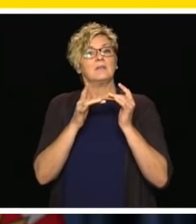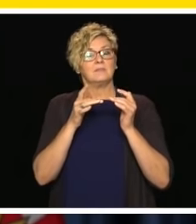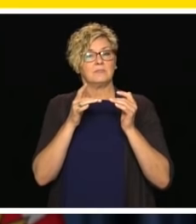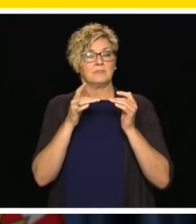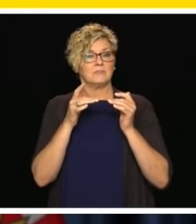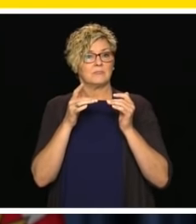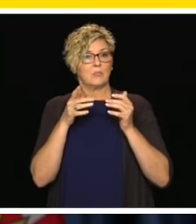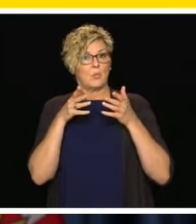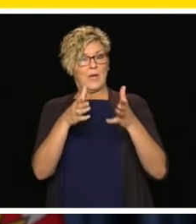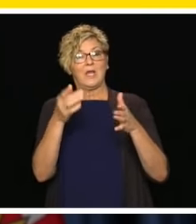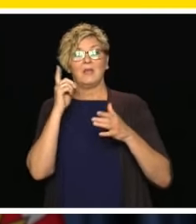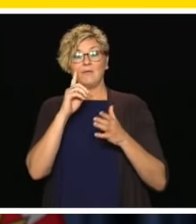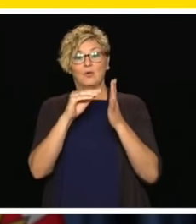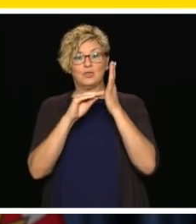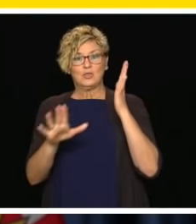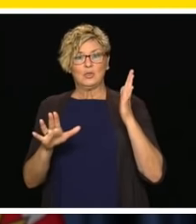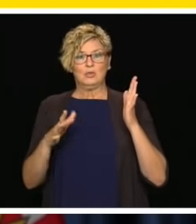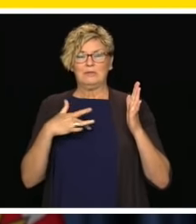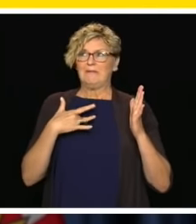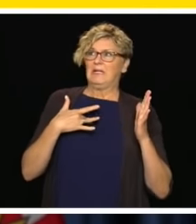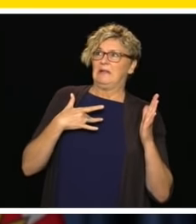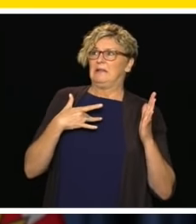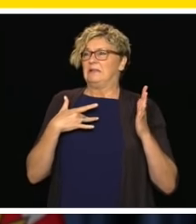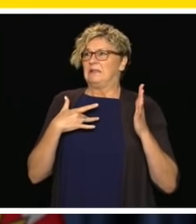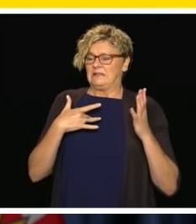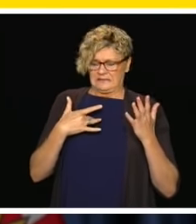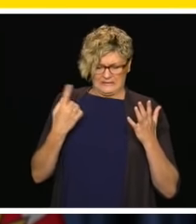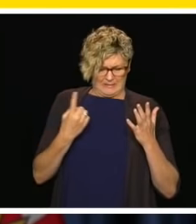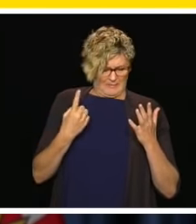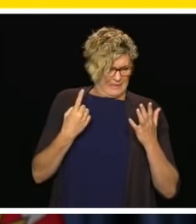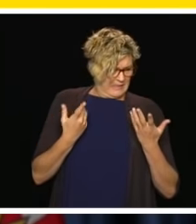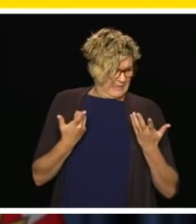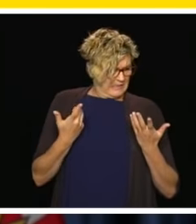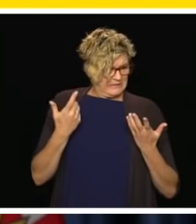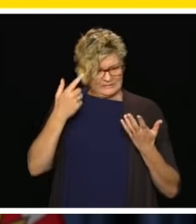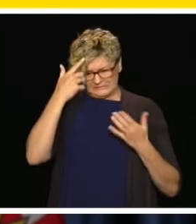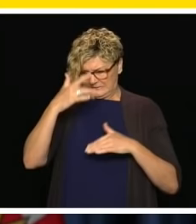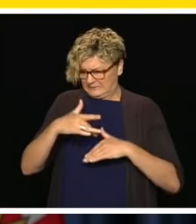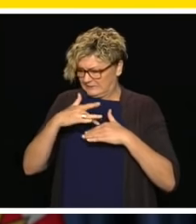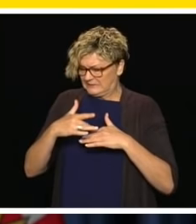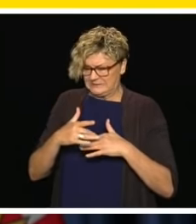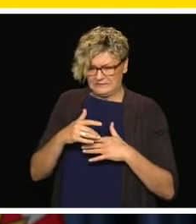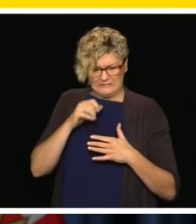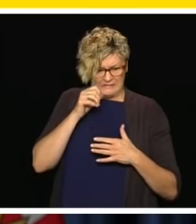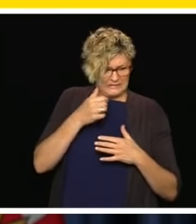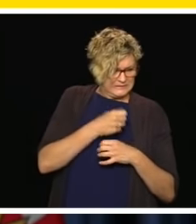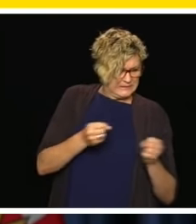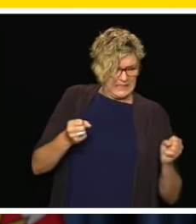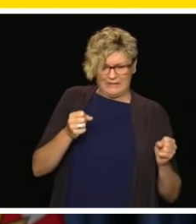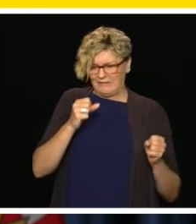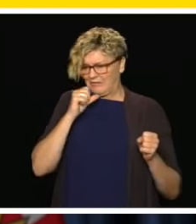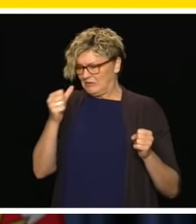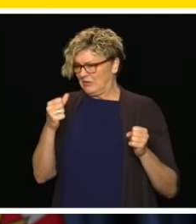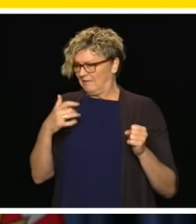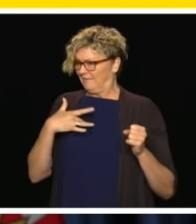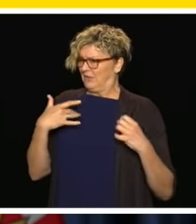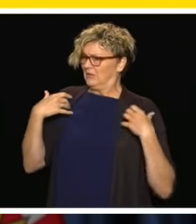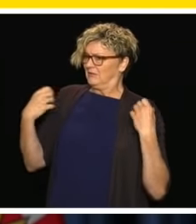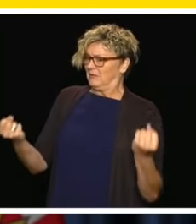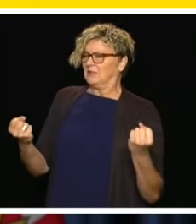reporting tool so if any student is worried about something, they can anonymously let an adult know who can lend support.